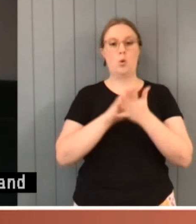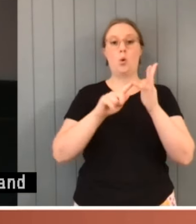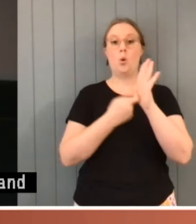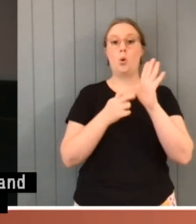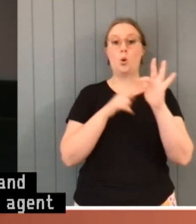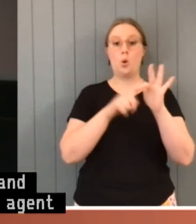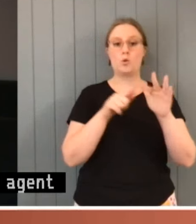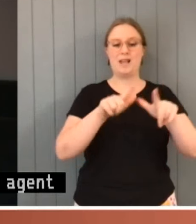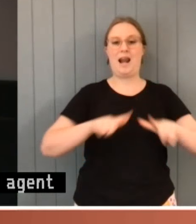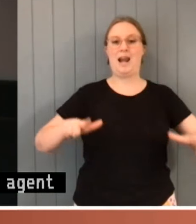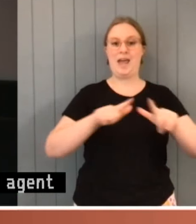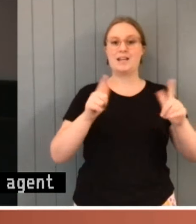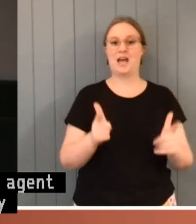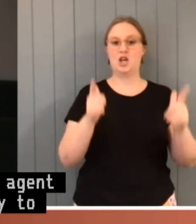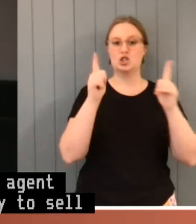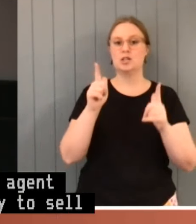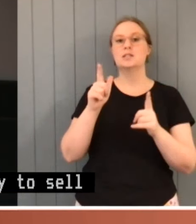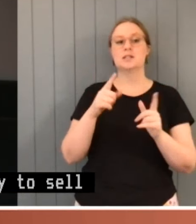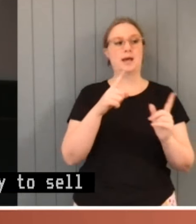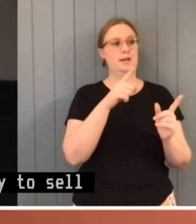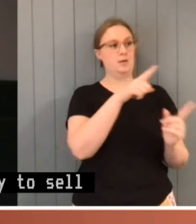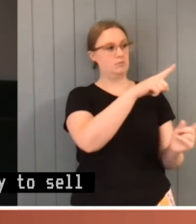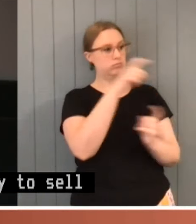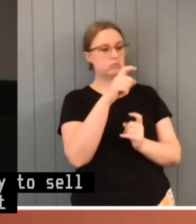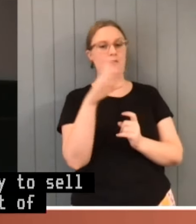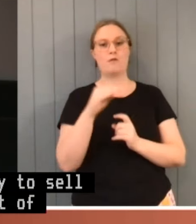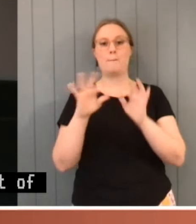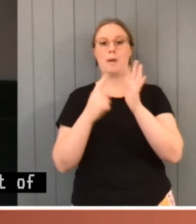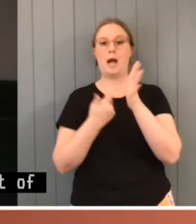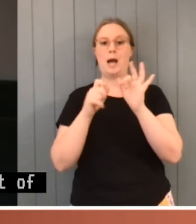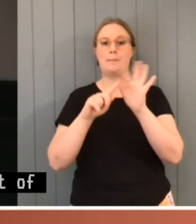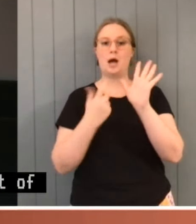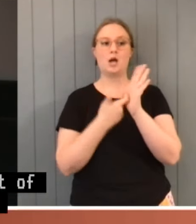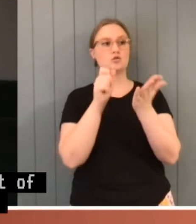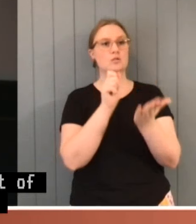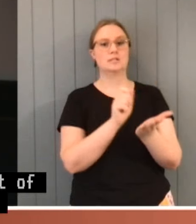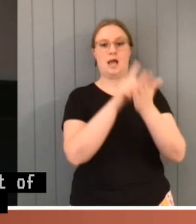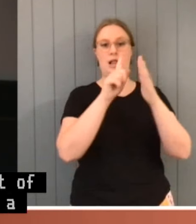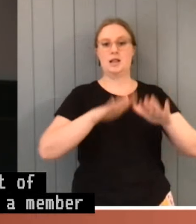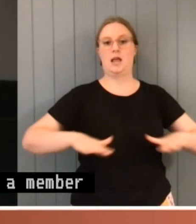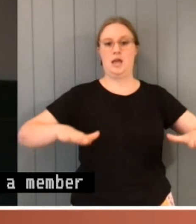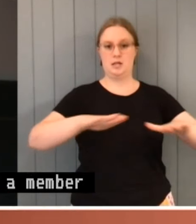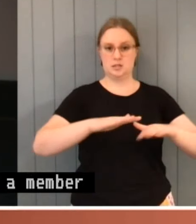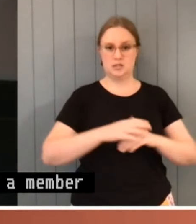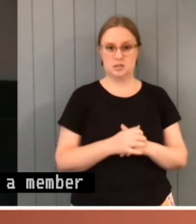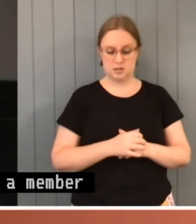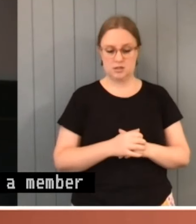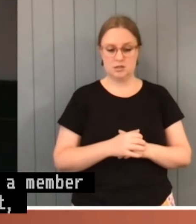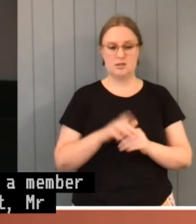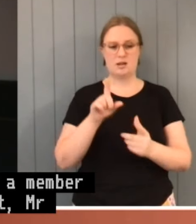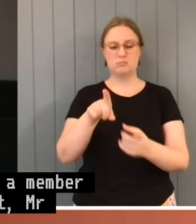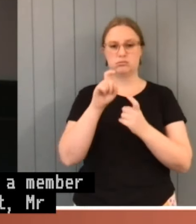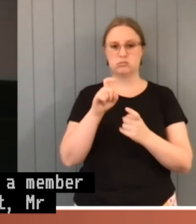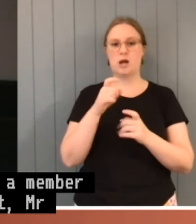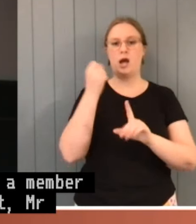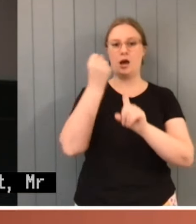Victoria. Mr Horne engaged a member of the Victorian Parliament, Mr Deeney, to act as a lobbyist for the sale, promising him